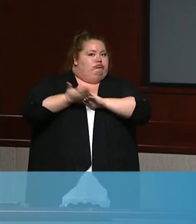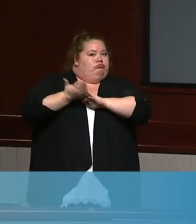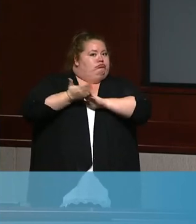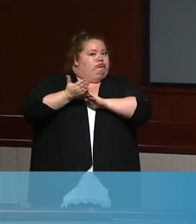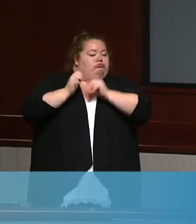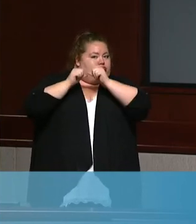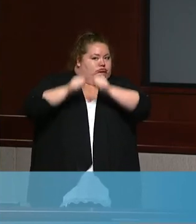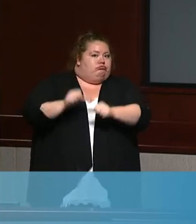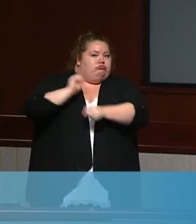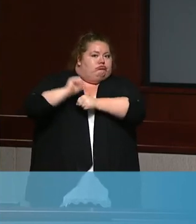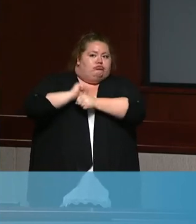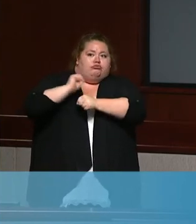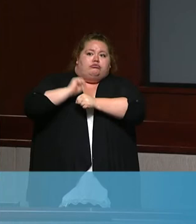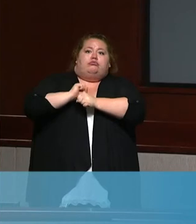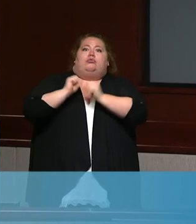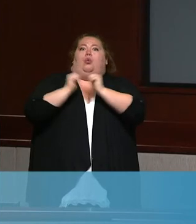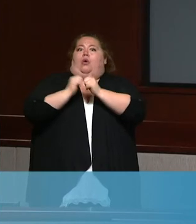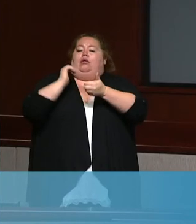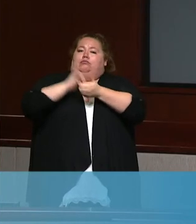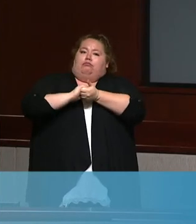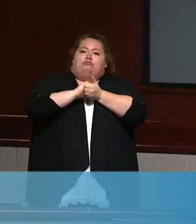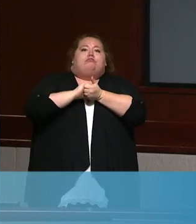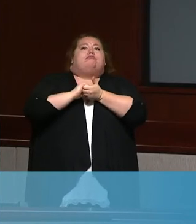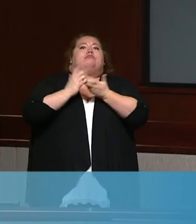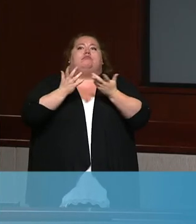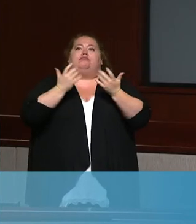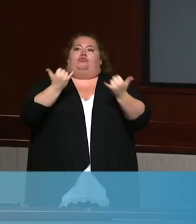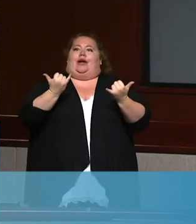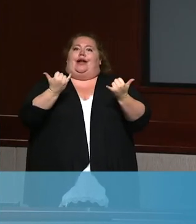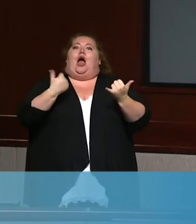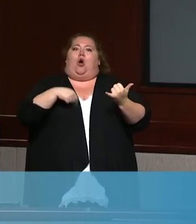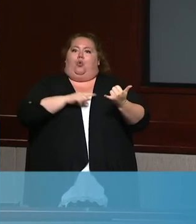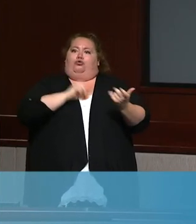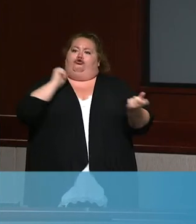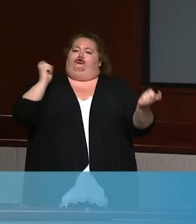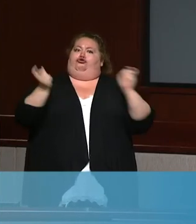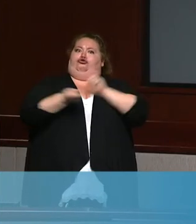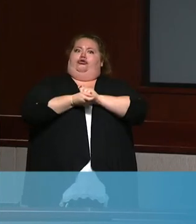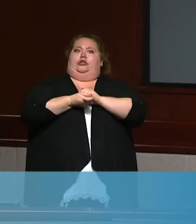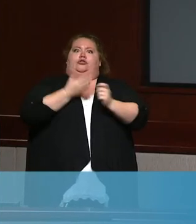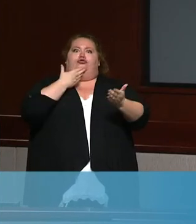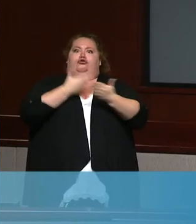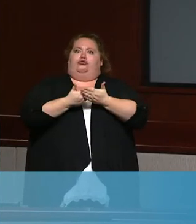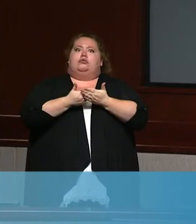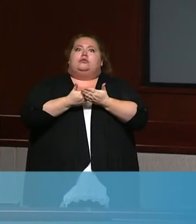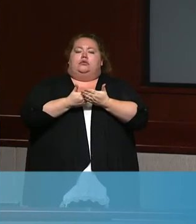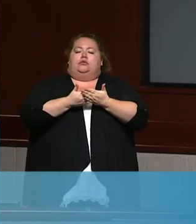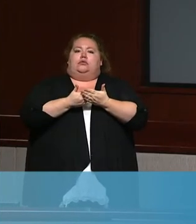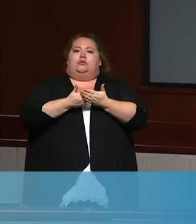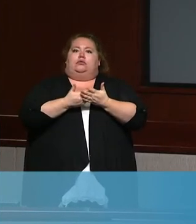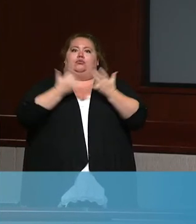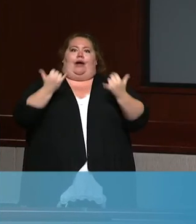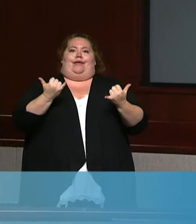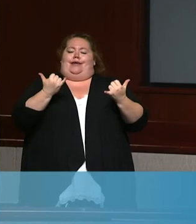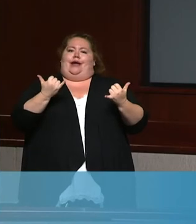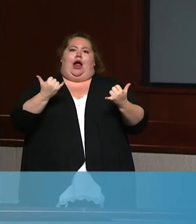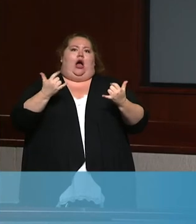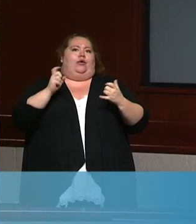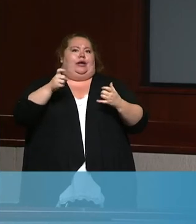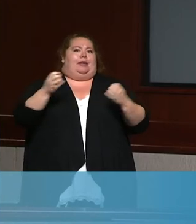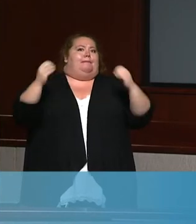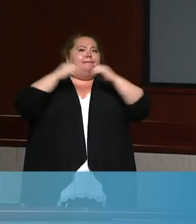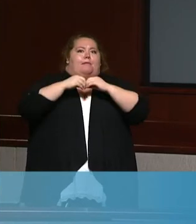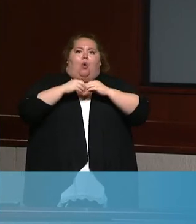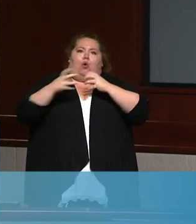efforts from our community and our businesses is making a difference. But this is where we actually want to, we want to try extra hard to